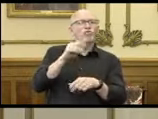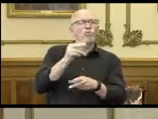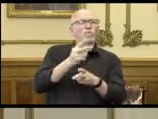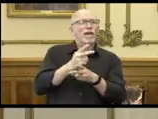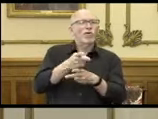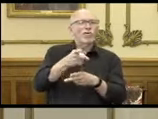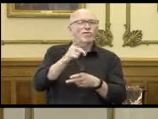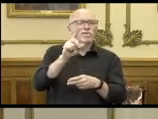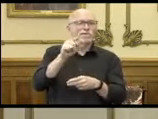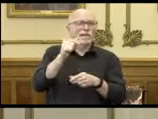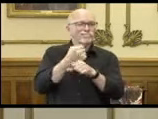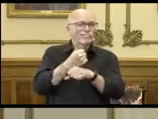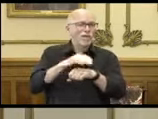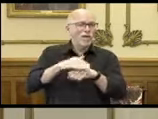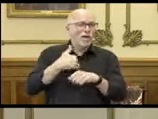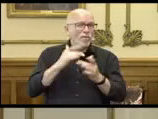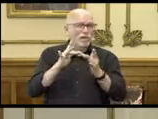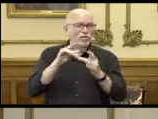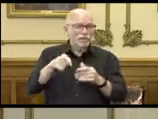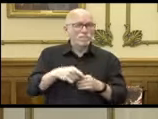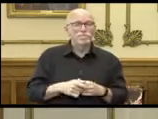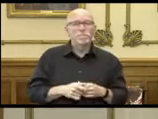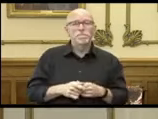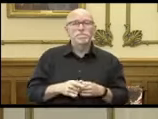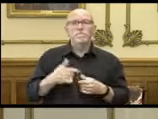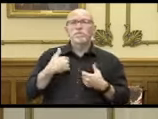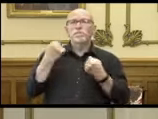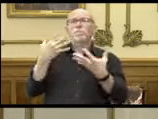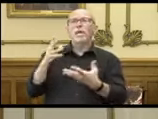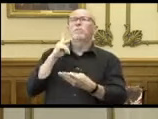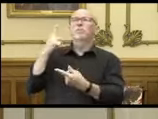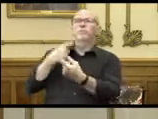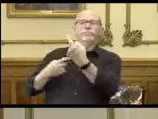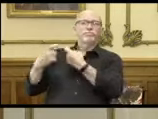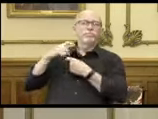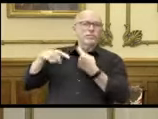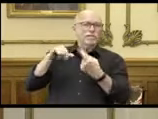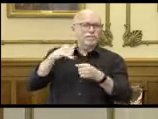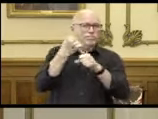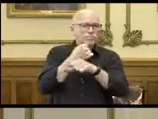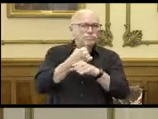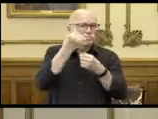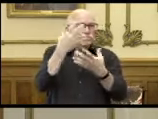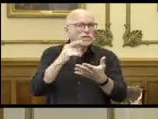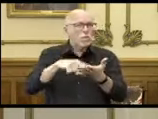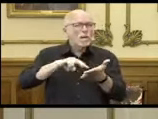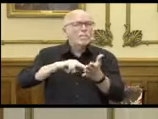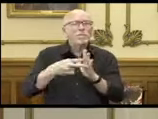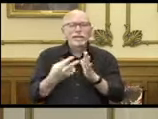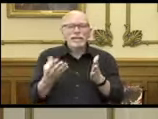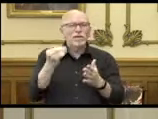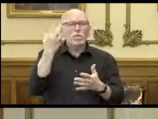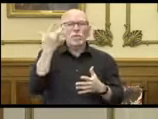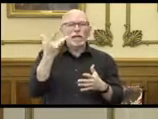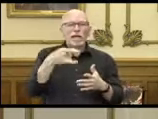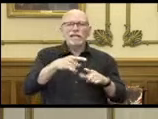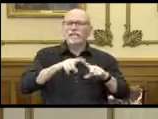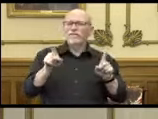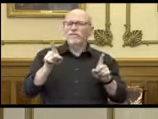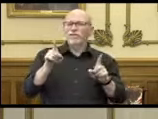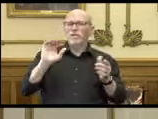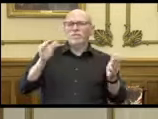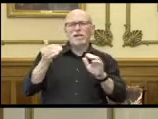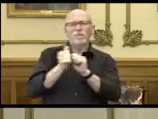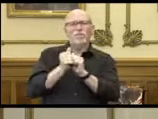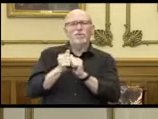hyperlinked on our dashboard. We've gotten a lot of questions about this data and what they mean and why they are different from